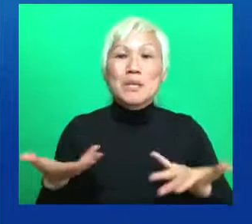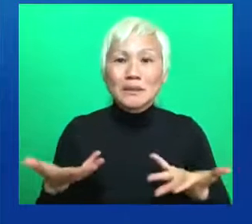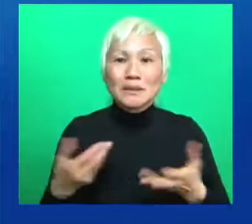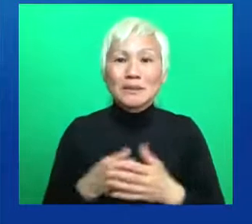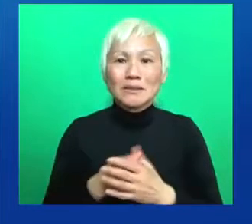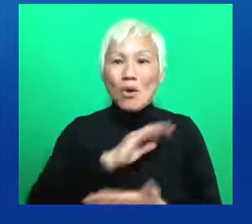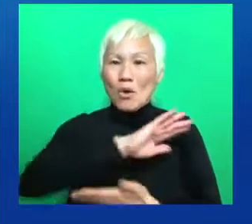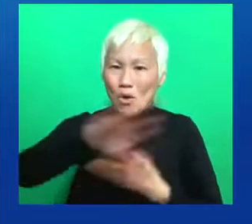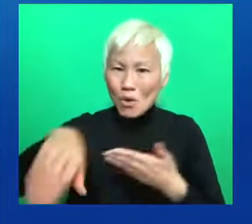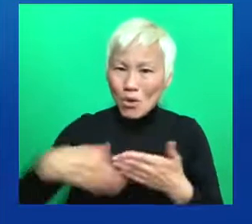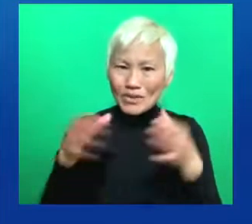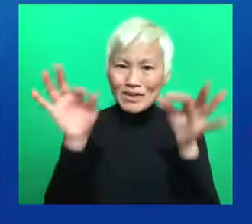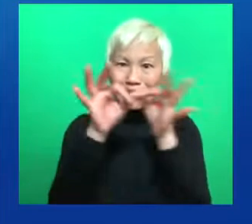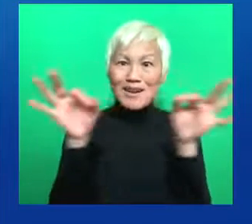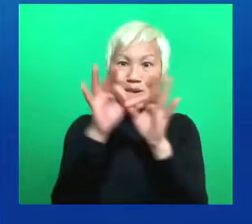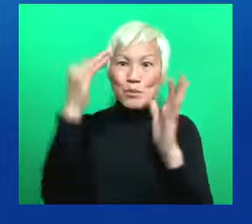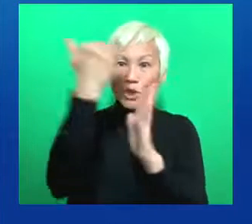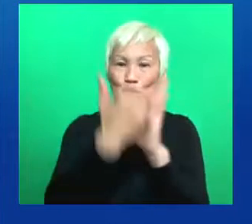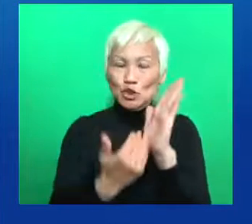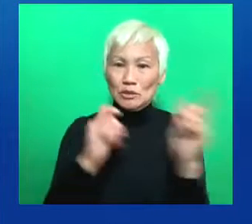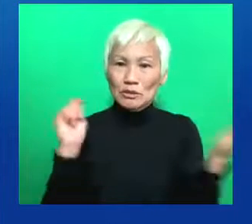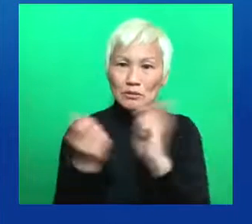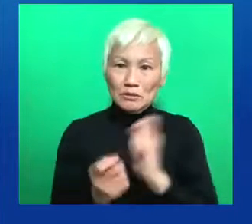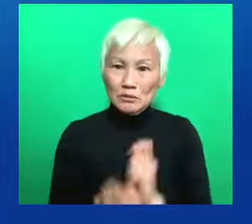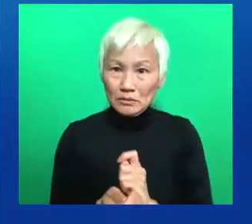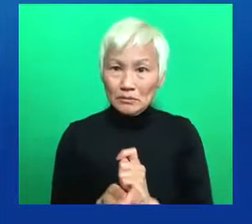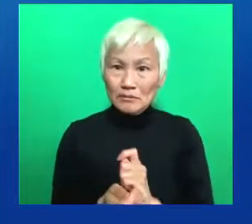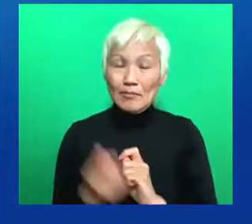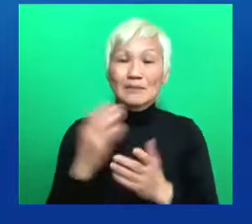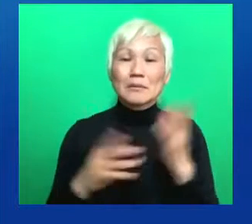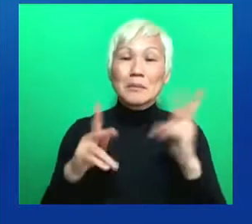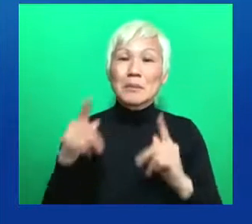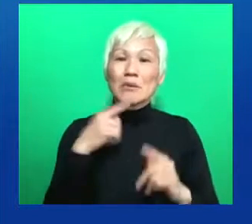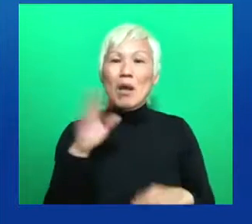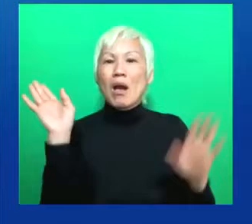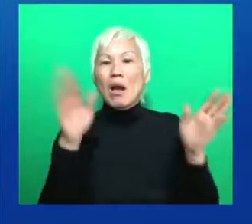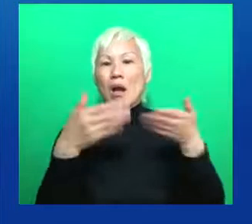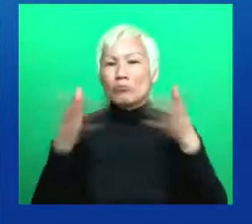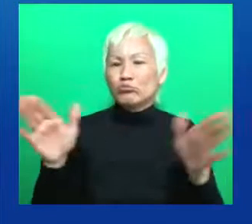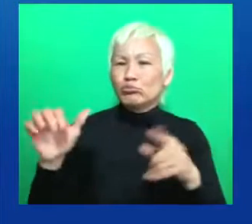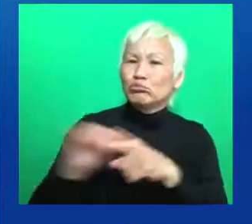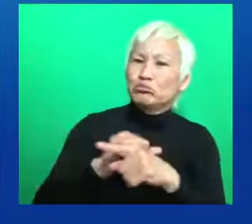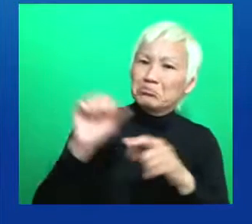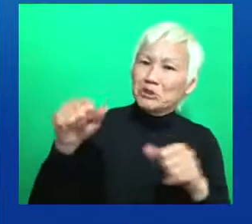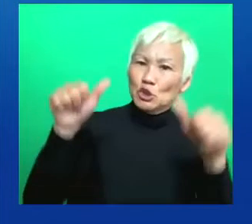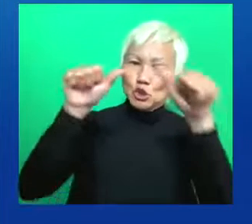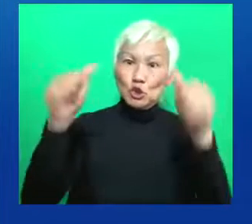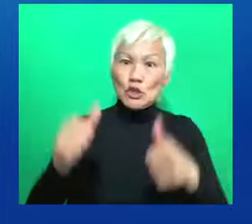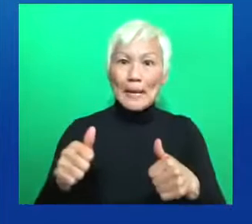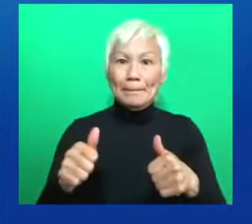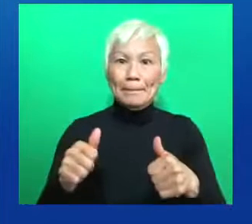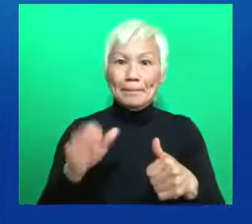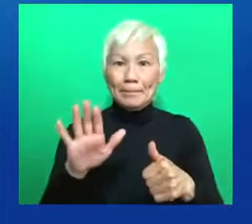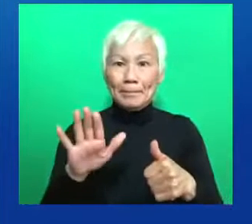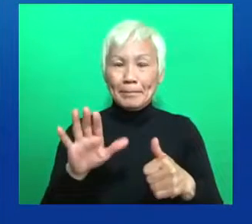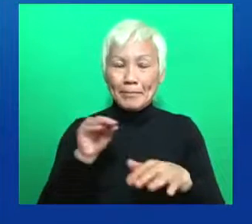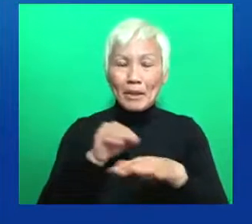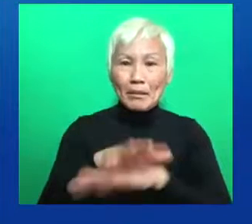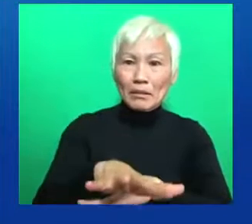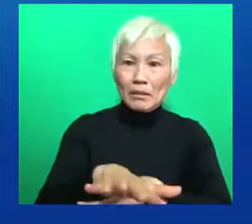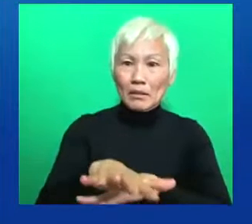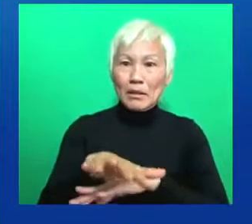think that widespread practices that shape the contours of the lives of black and brown families for generations, like